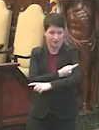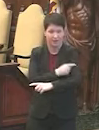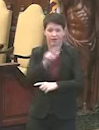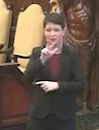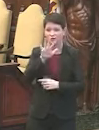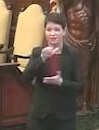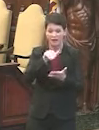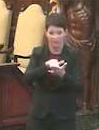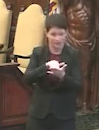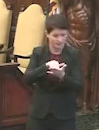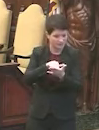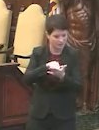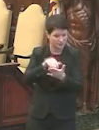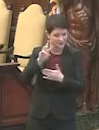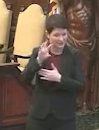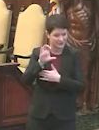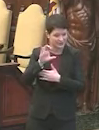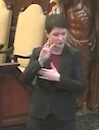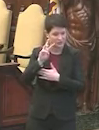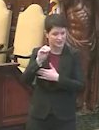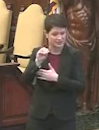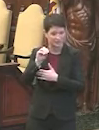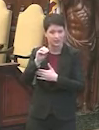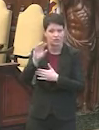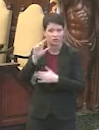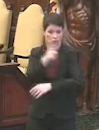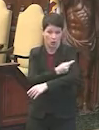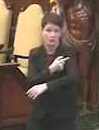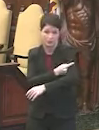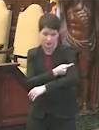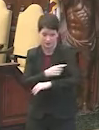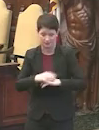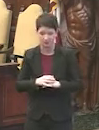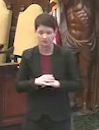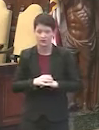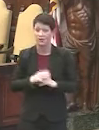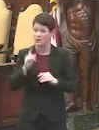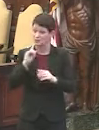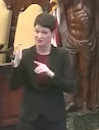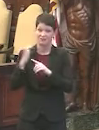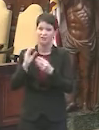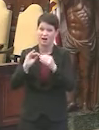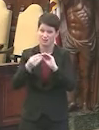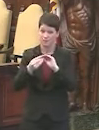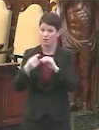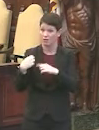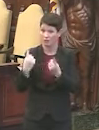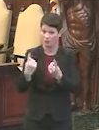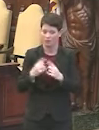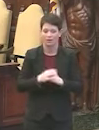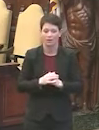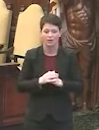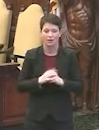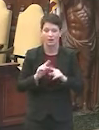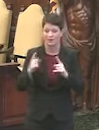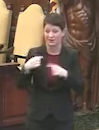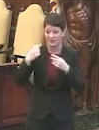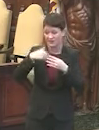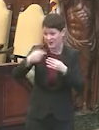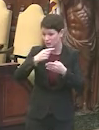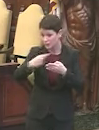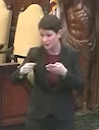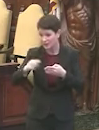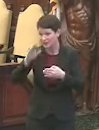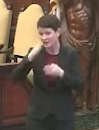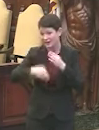delivered 35,668 doses. That was an all-time high at that point. But so far the next week